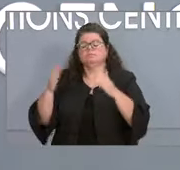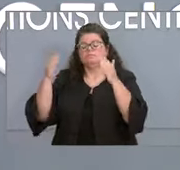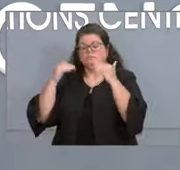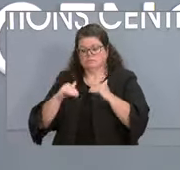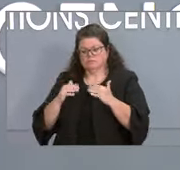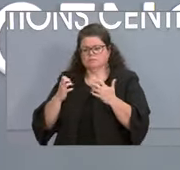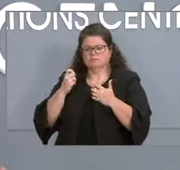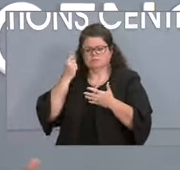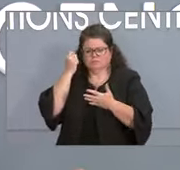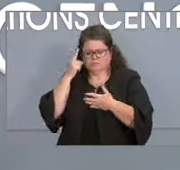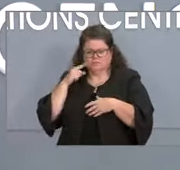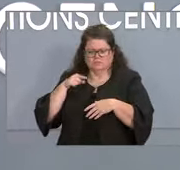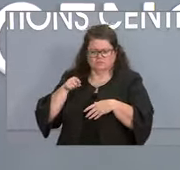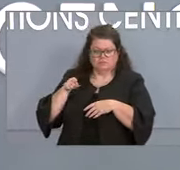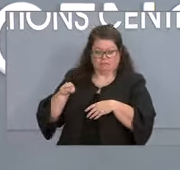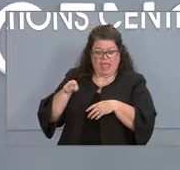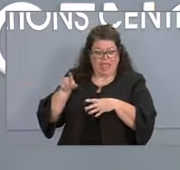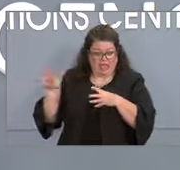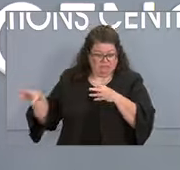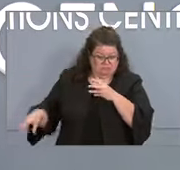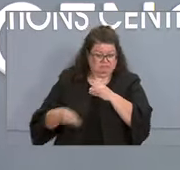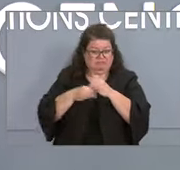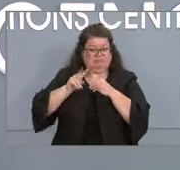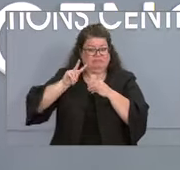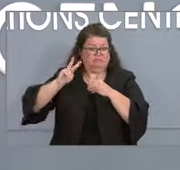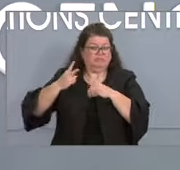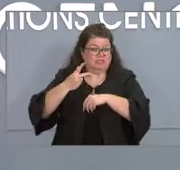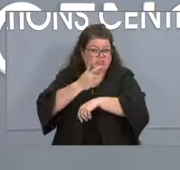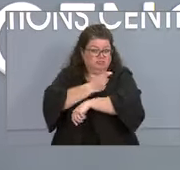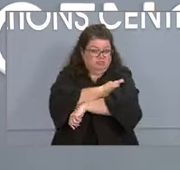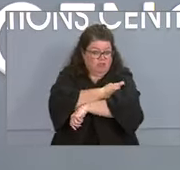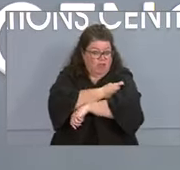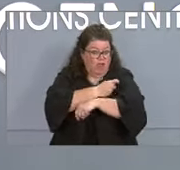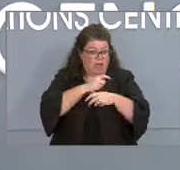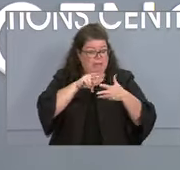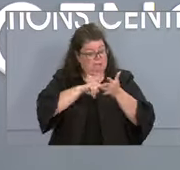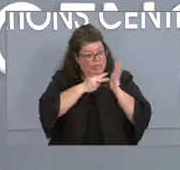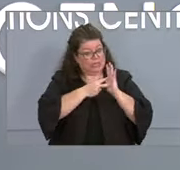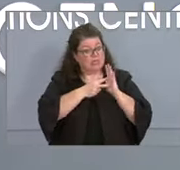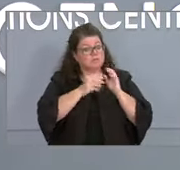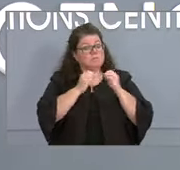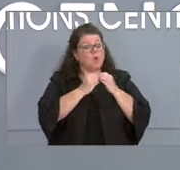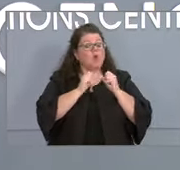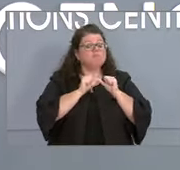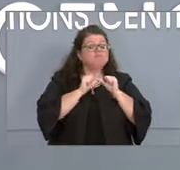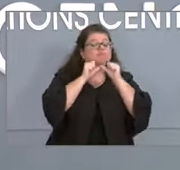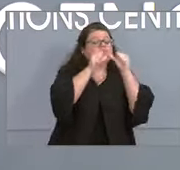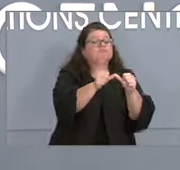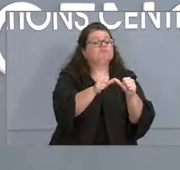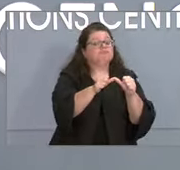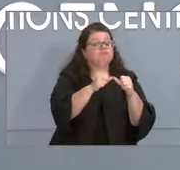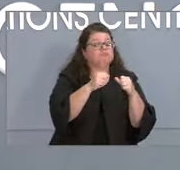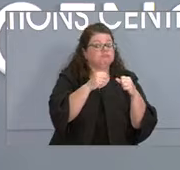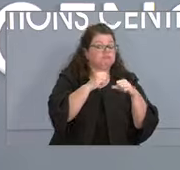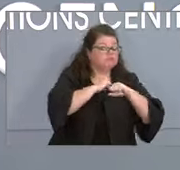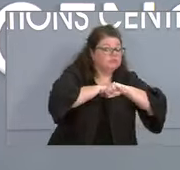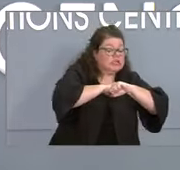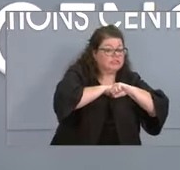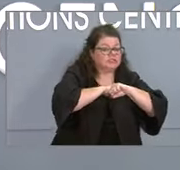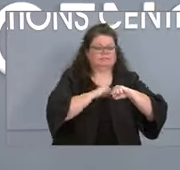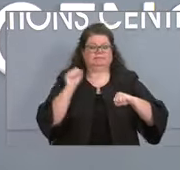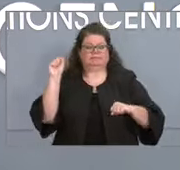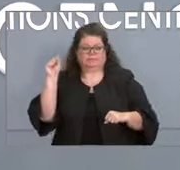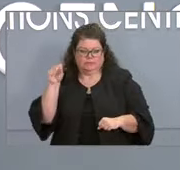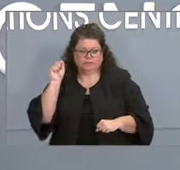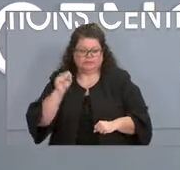understand is that extending the benefits of these vaccines for even longer. And I think that is what the data is showing. I think